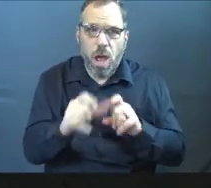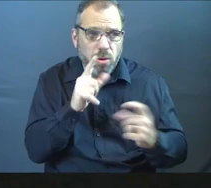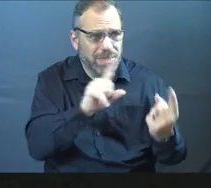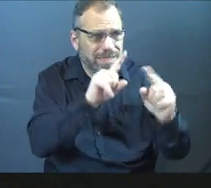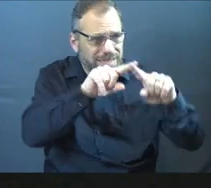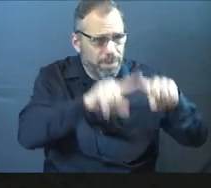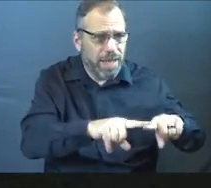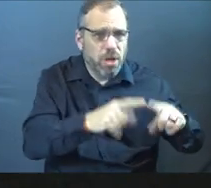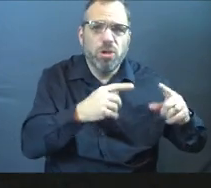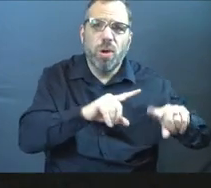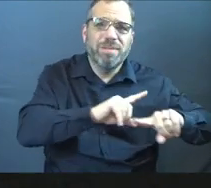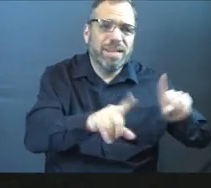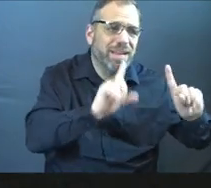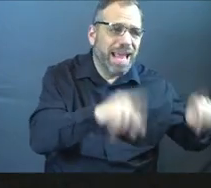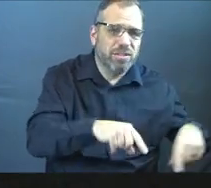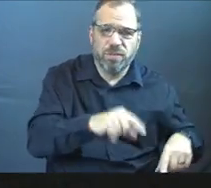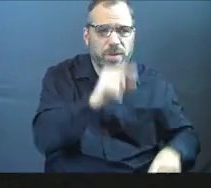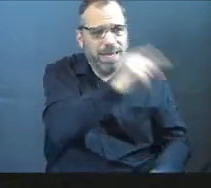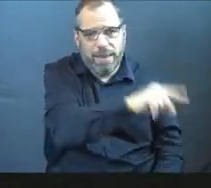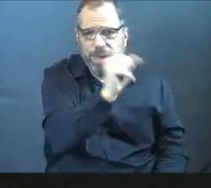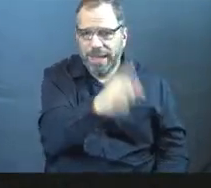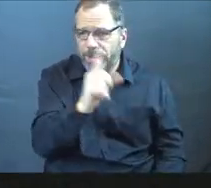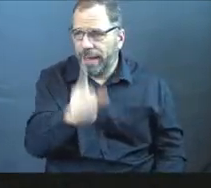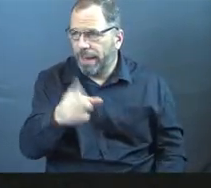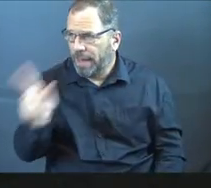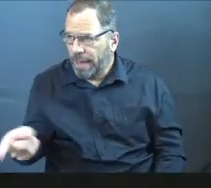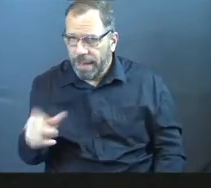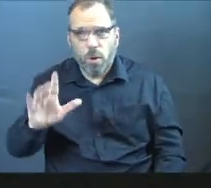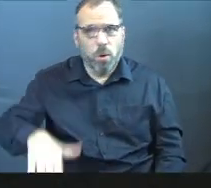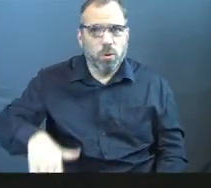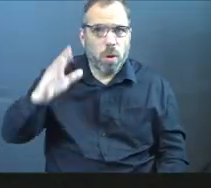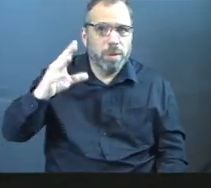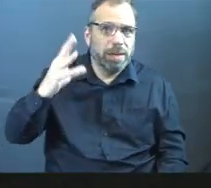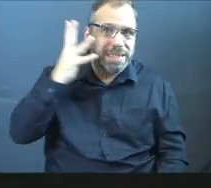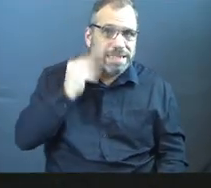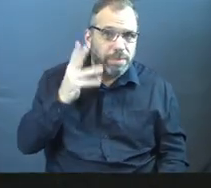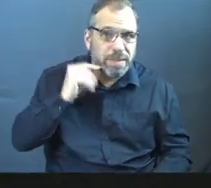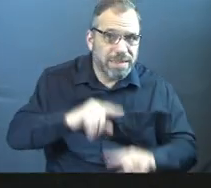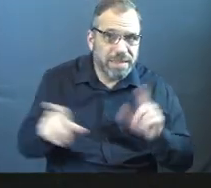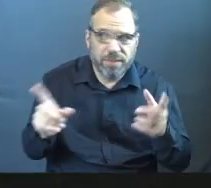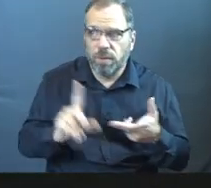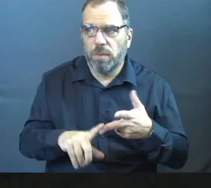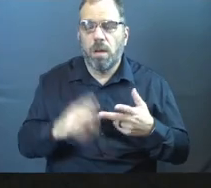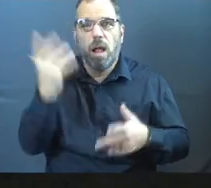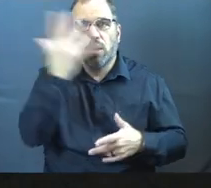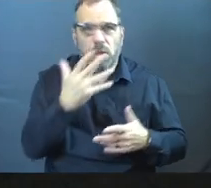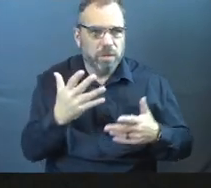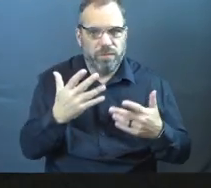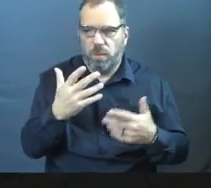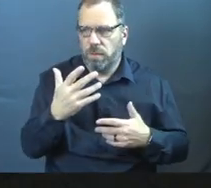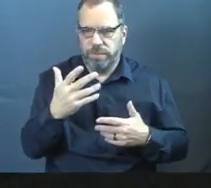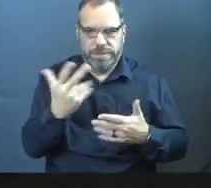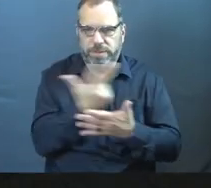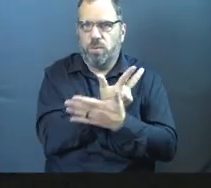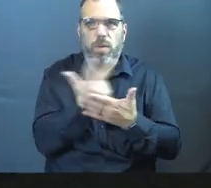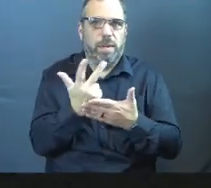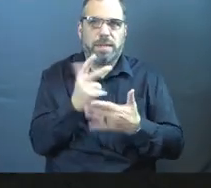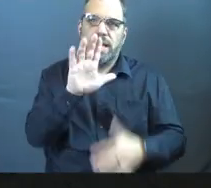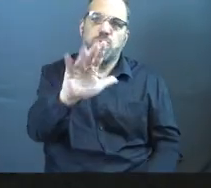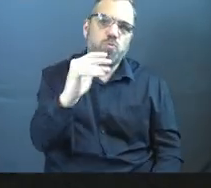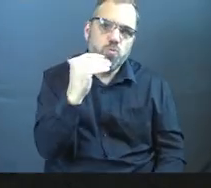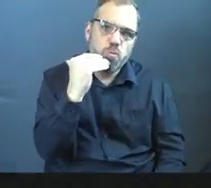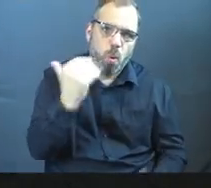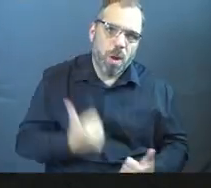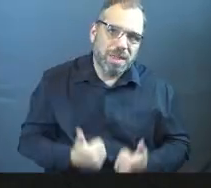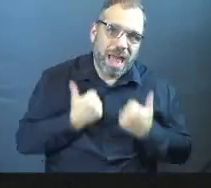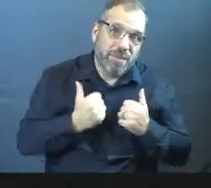who you're talking to, you might get a different answer, right? You might have heard different things, grew up learning different things about how this is supposed to look over these next 21 days in your